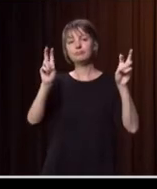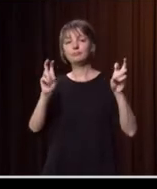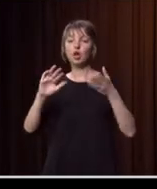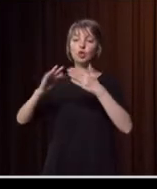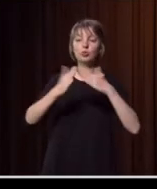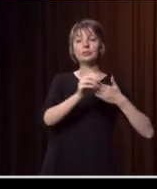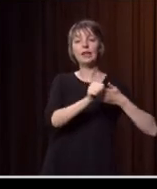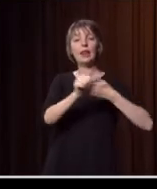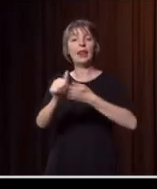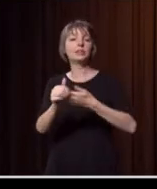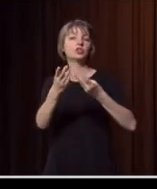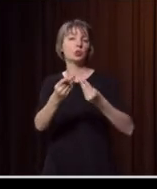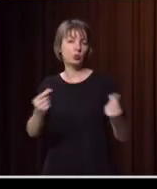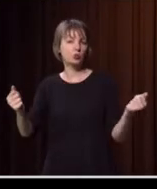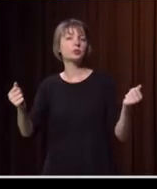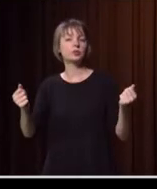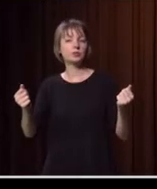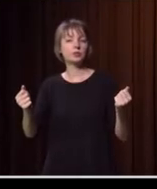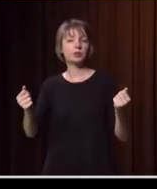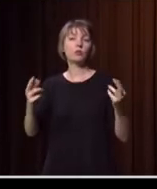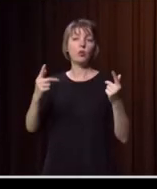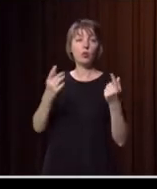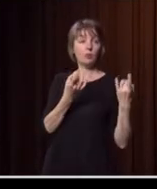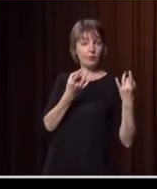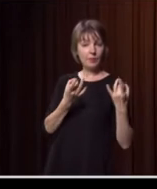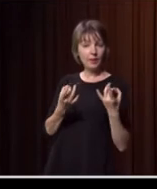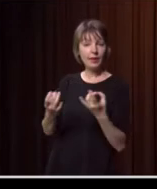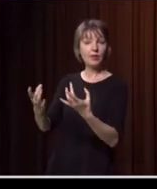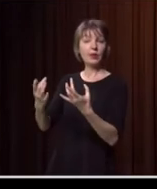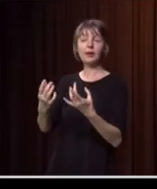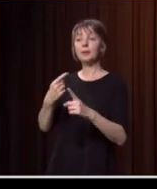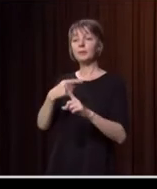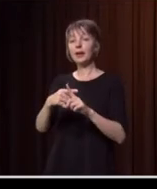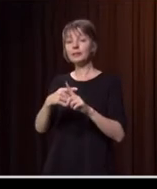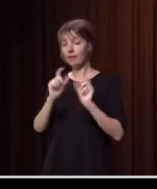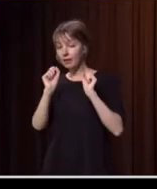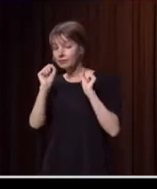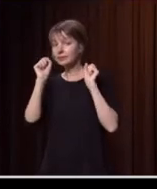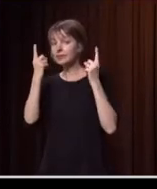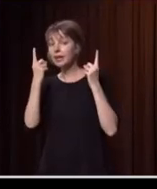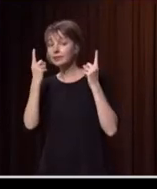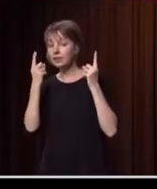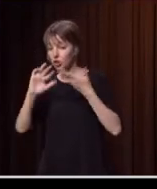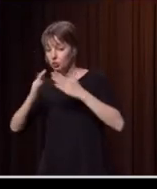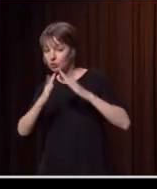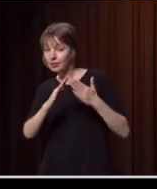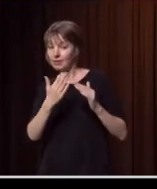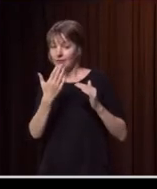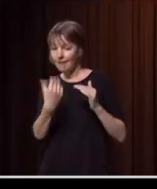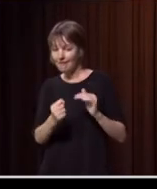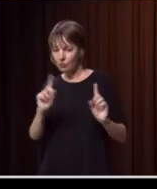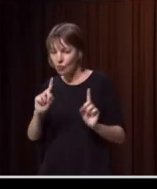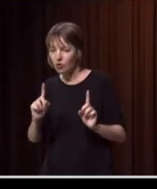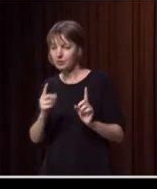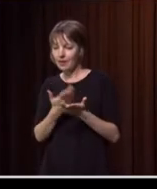as well to not only being prepared, but also in terms of understanding what are the assets in the communities and how they can